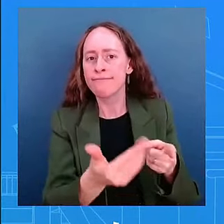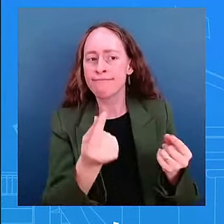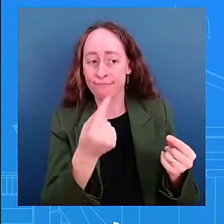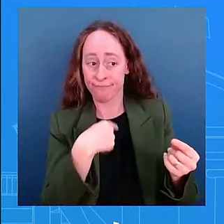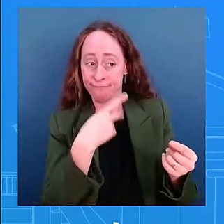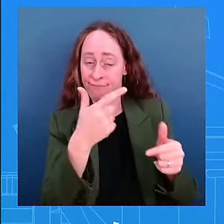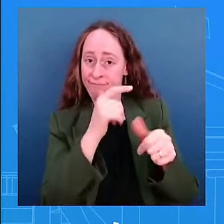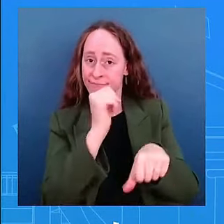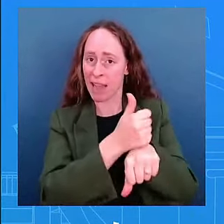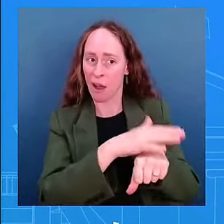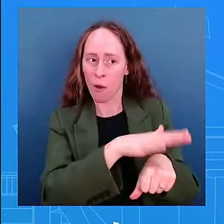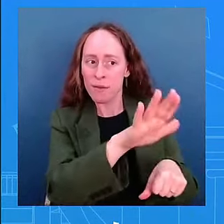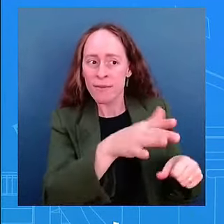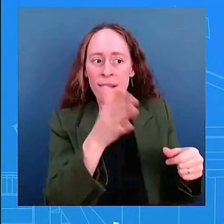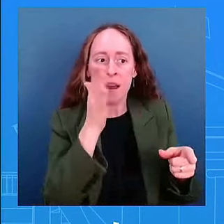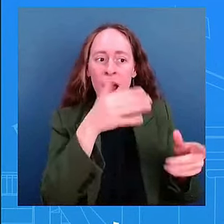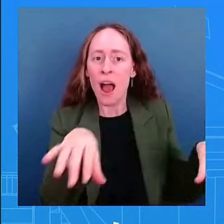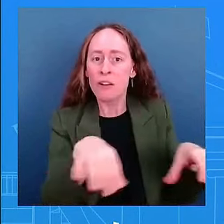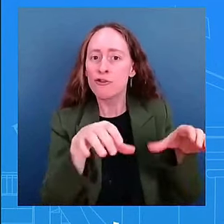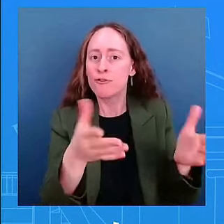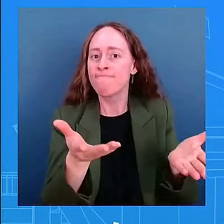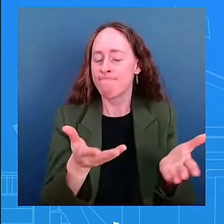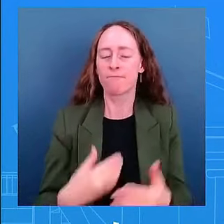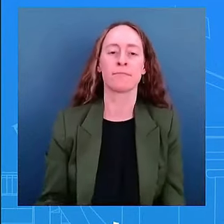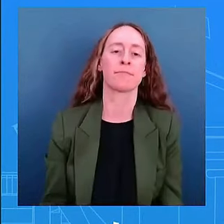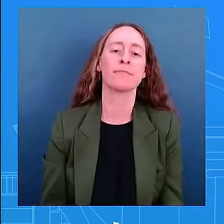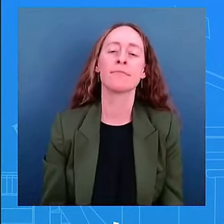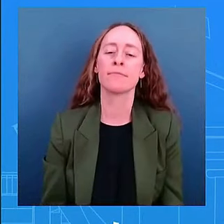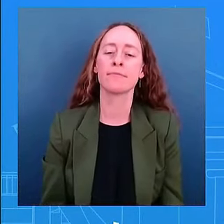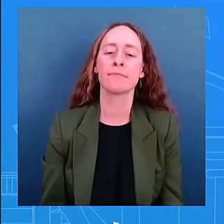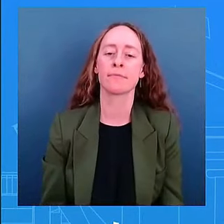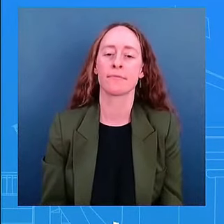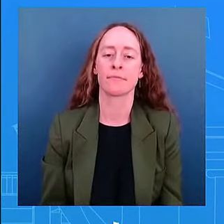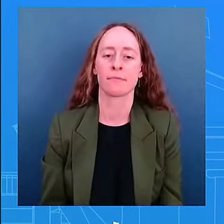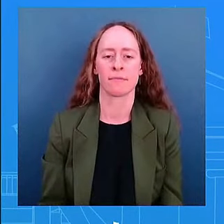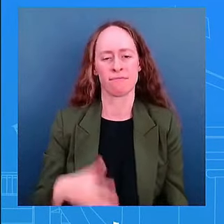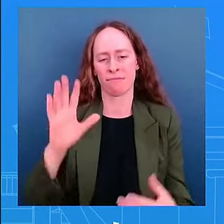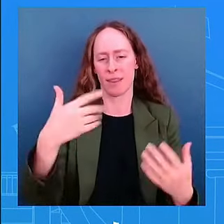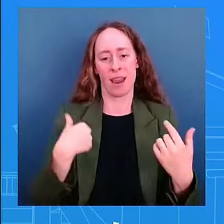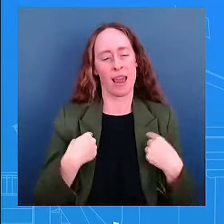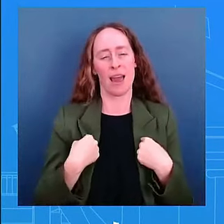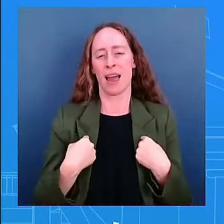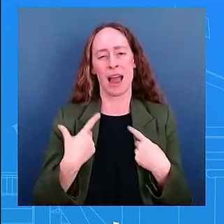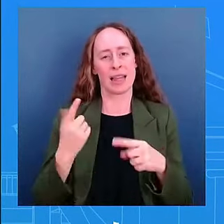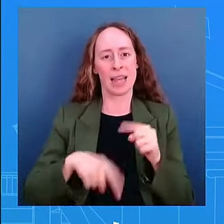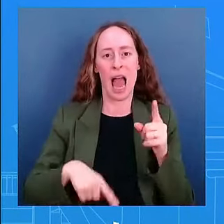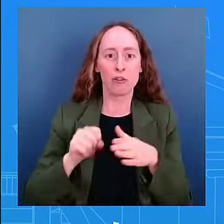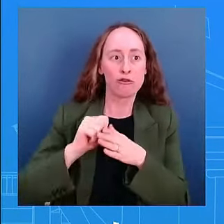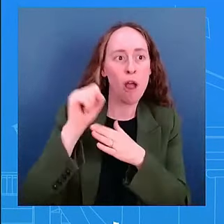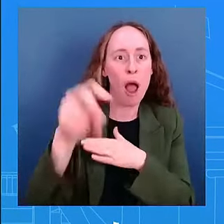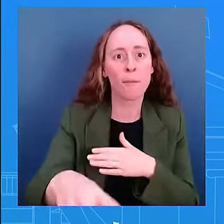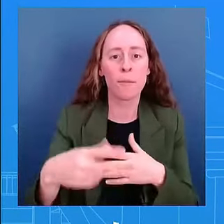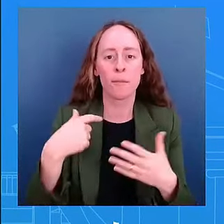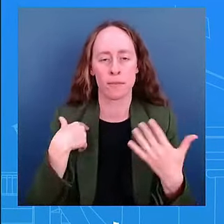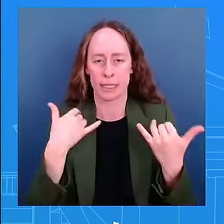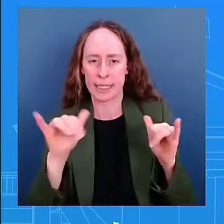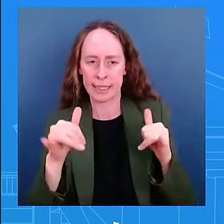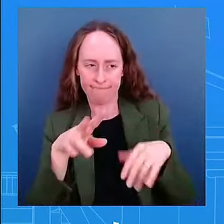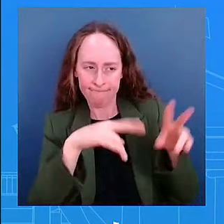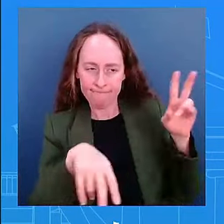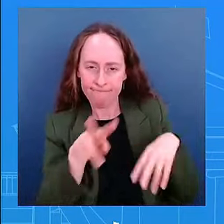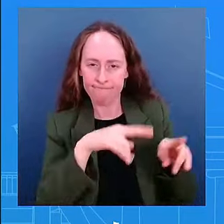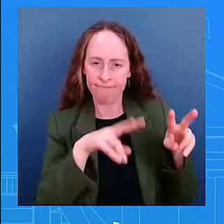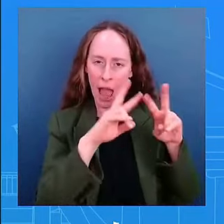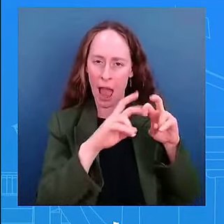venezuela and so again don't want to get ahead of of where we are at this at this time god damn thanks um